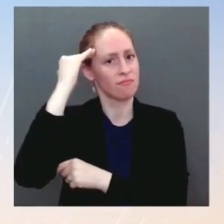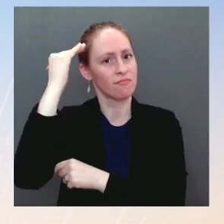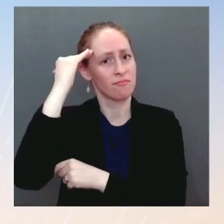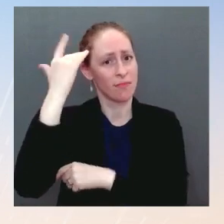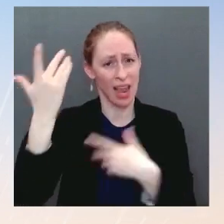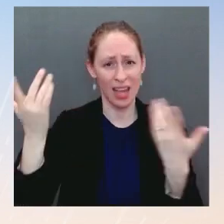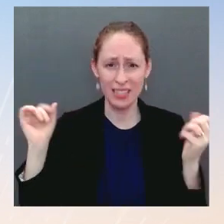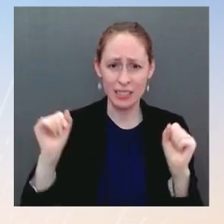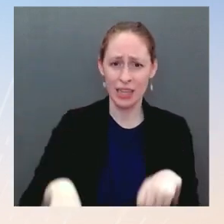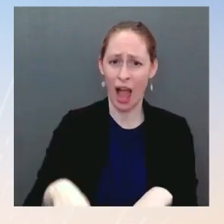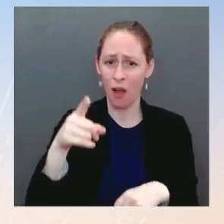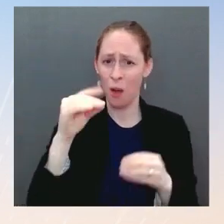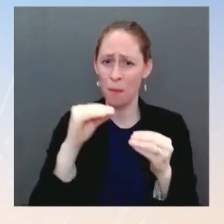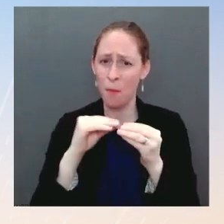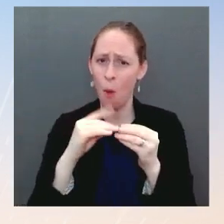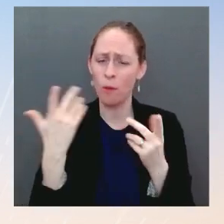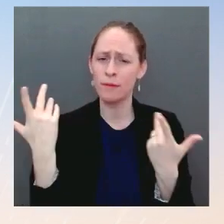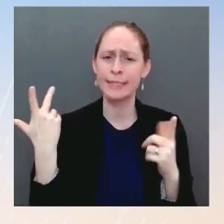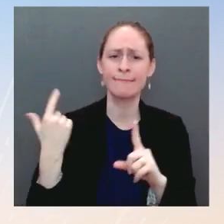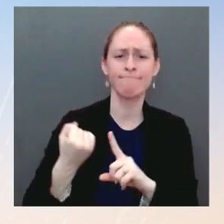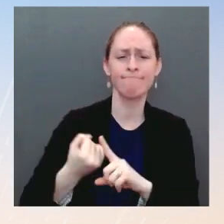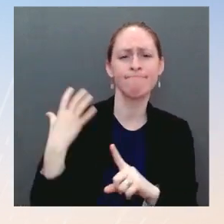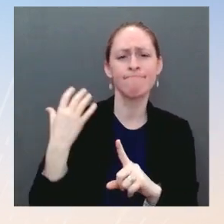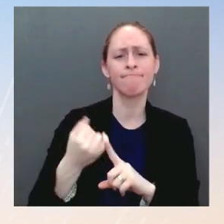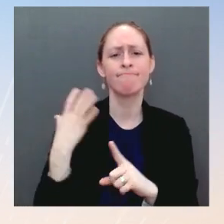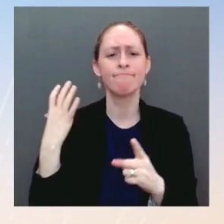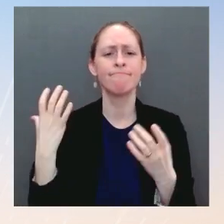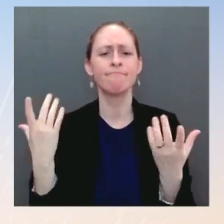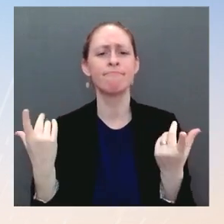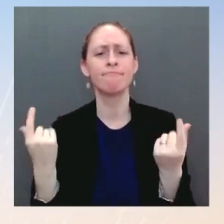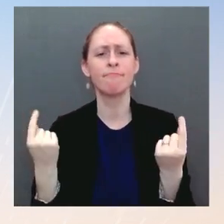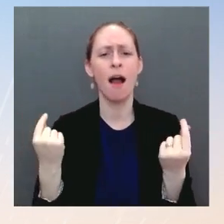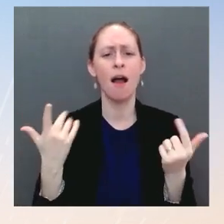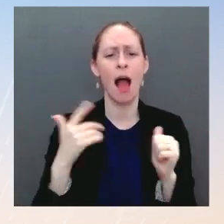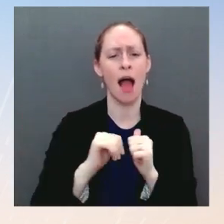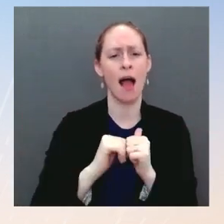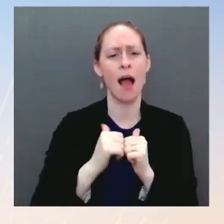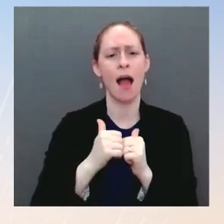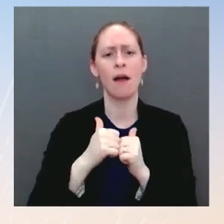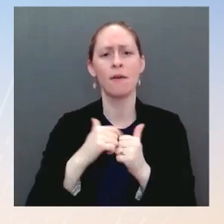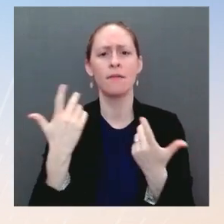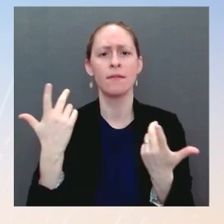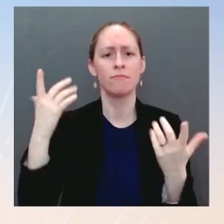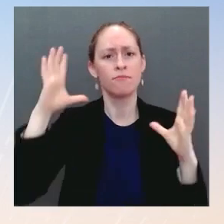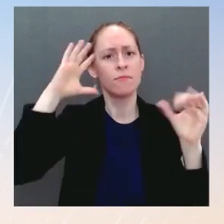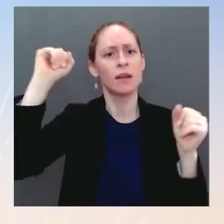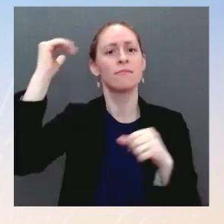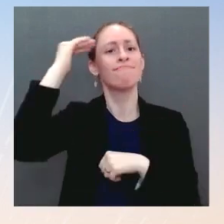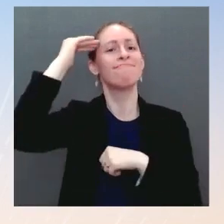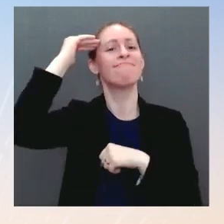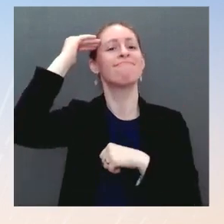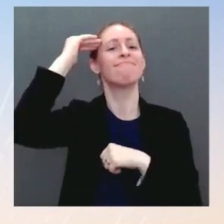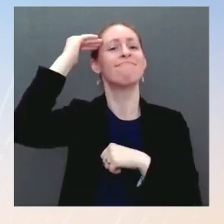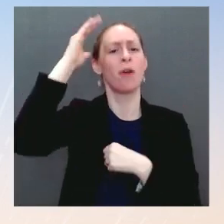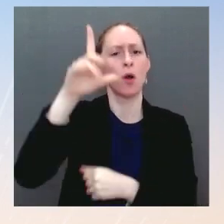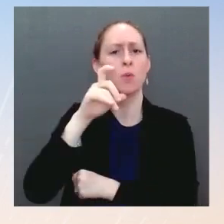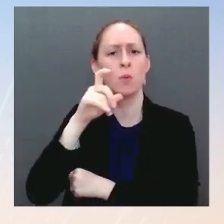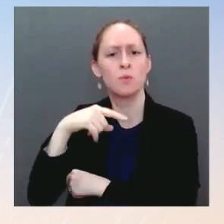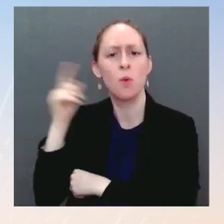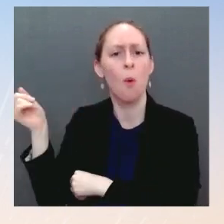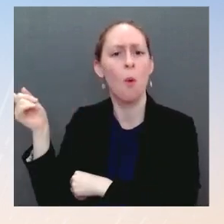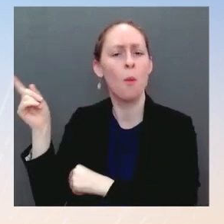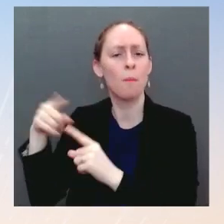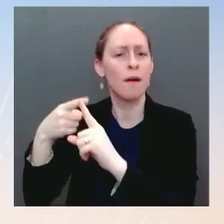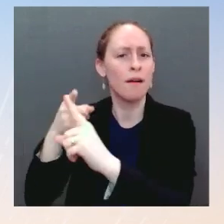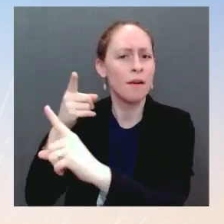retire? And, you know, how was he informed? If could just explain a little bit of the backstory. Sure. Well, first, as you heard the President say, and you've heard us say, this was Justice